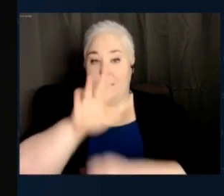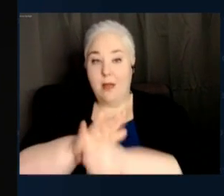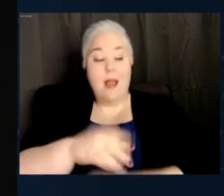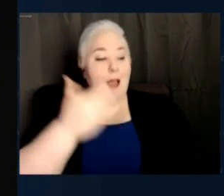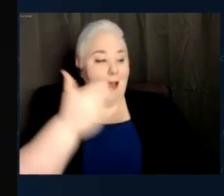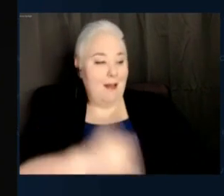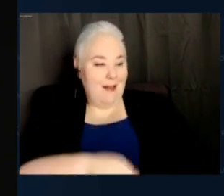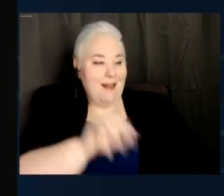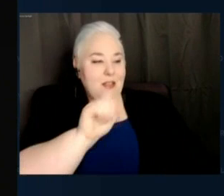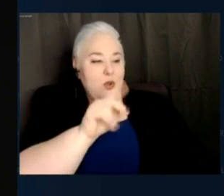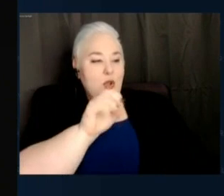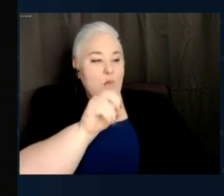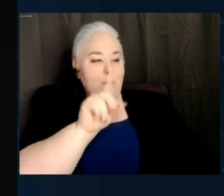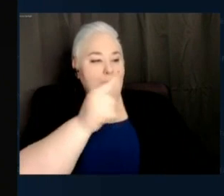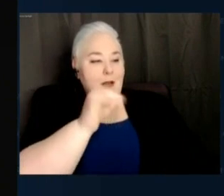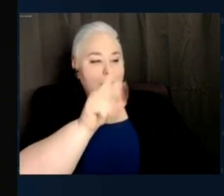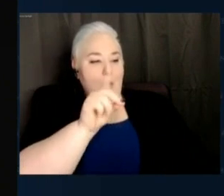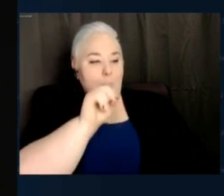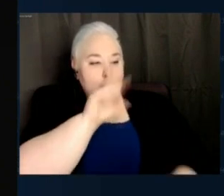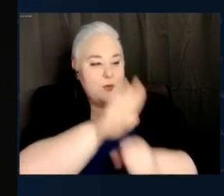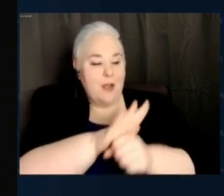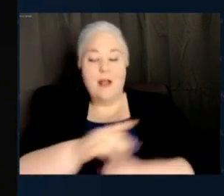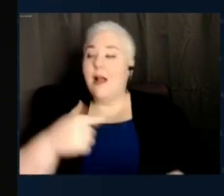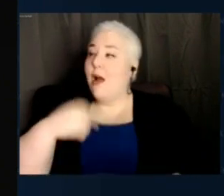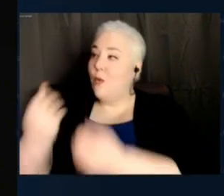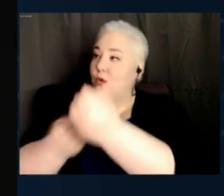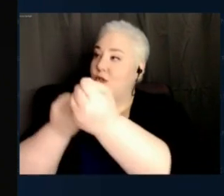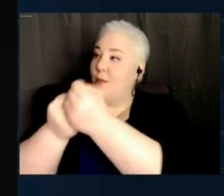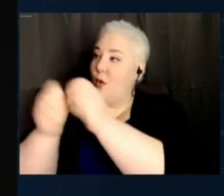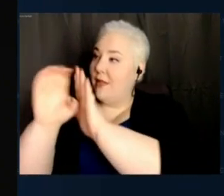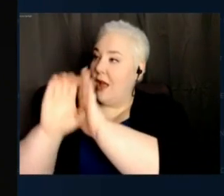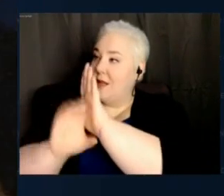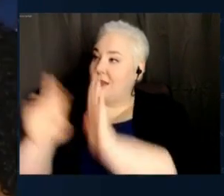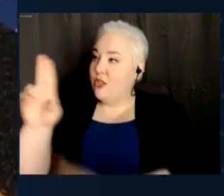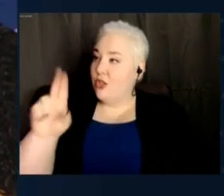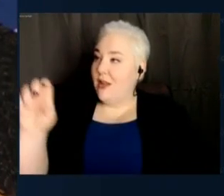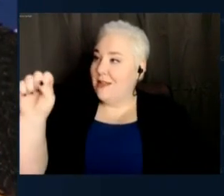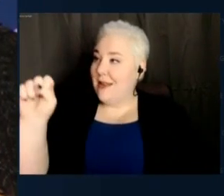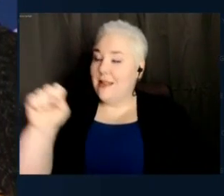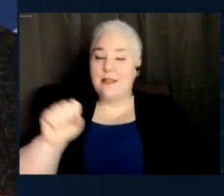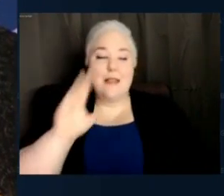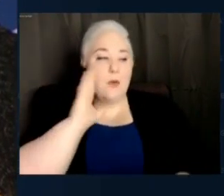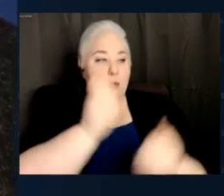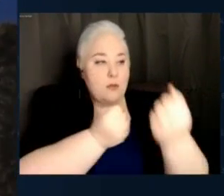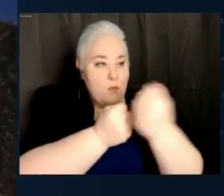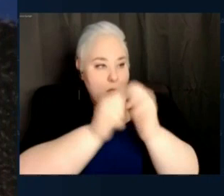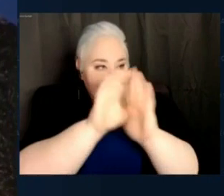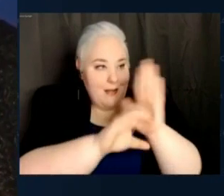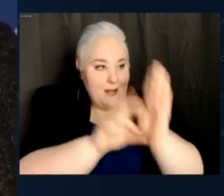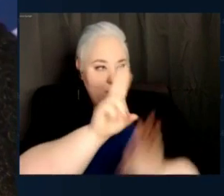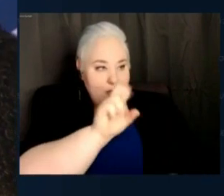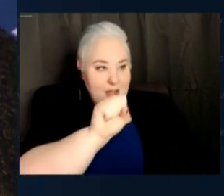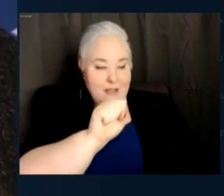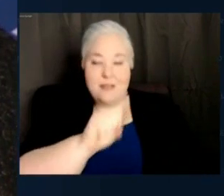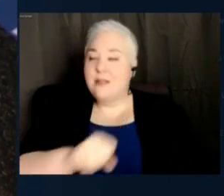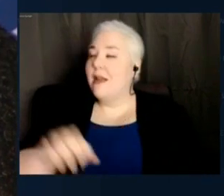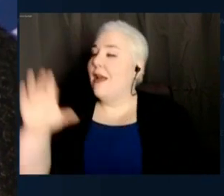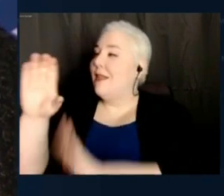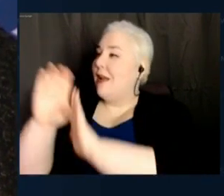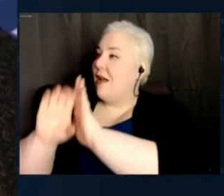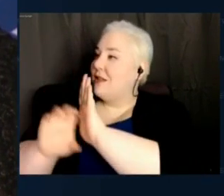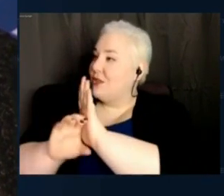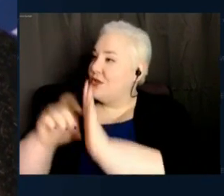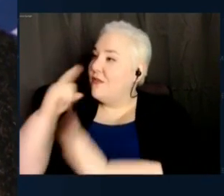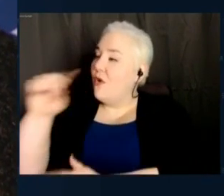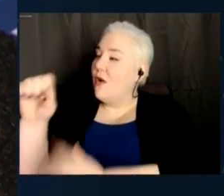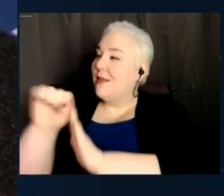Delgado do solemnly swear. That I will support the Constitution of the United States. That I will support the Constitution of the United States. And the Constitution of the